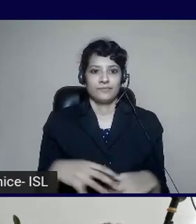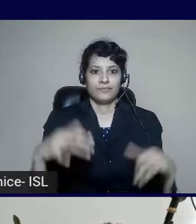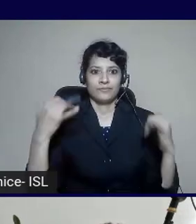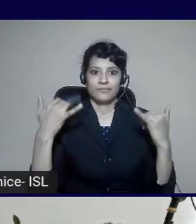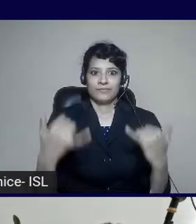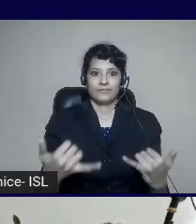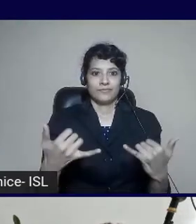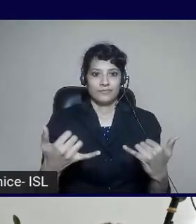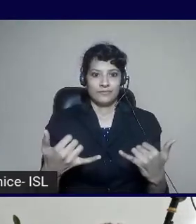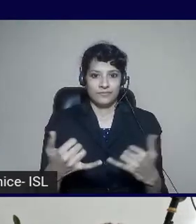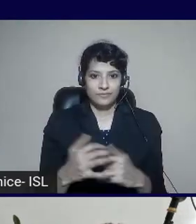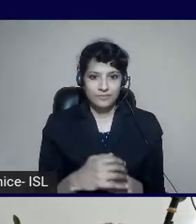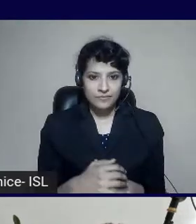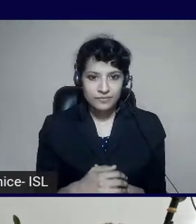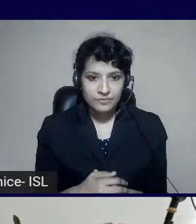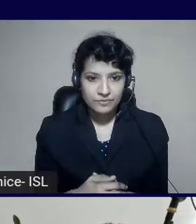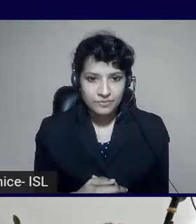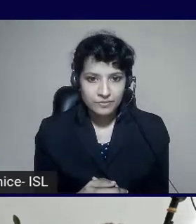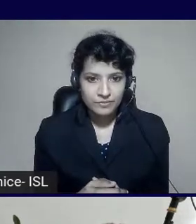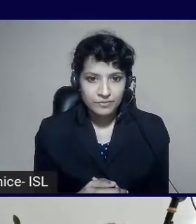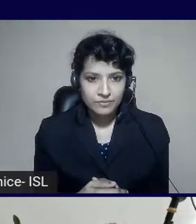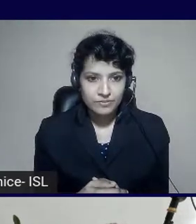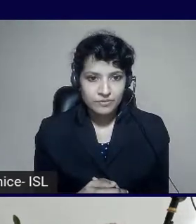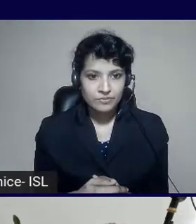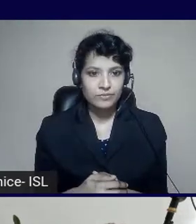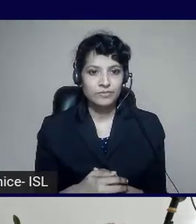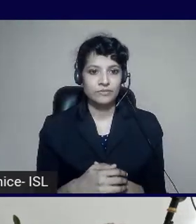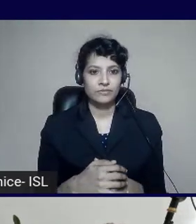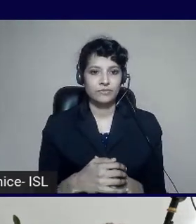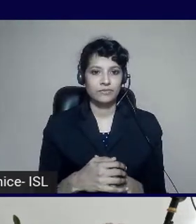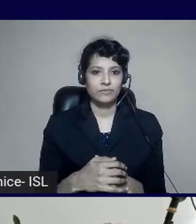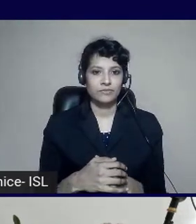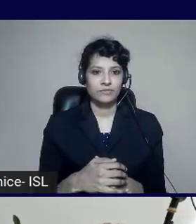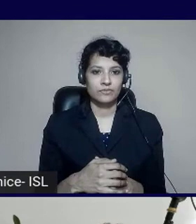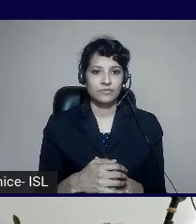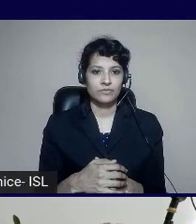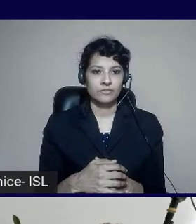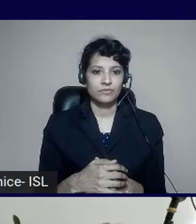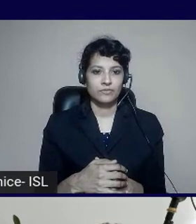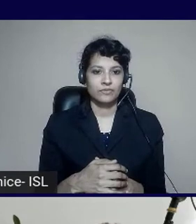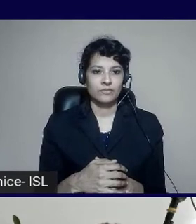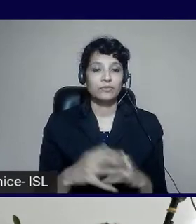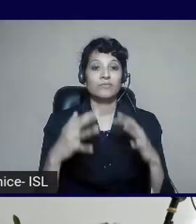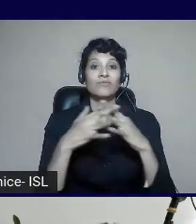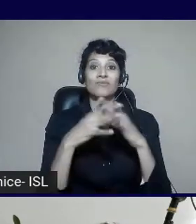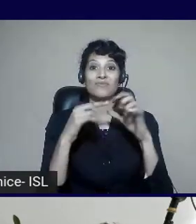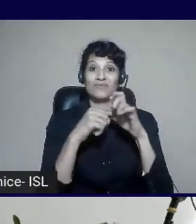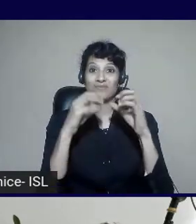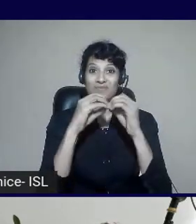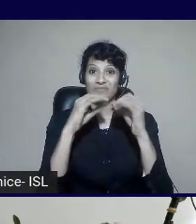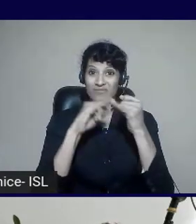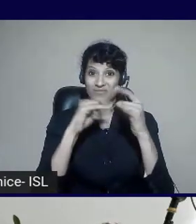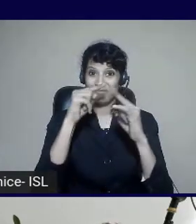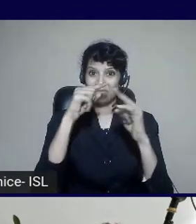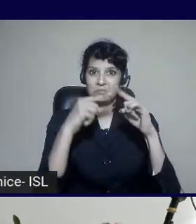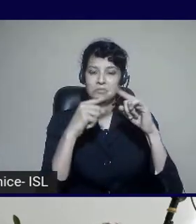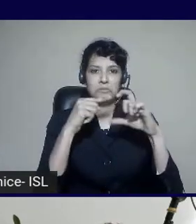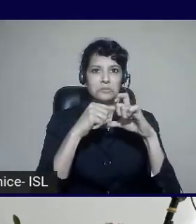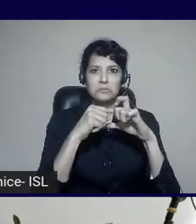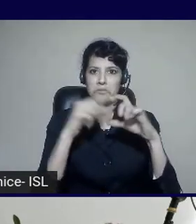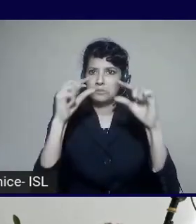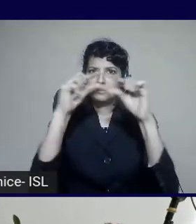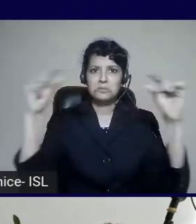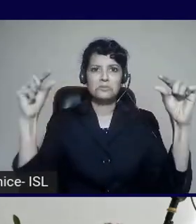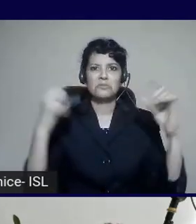CRCD running. But what about Immersive Reader? Rory, said to me, what happens if we have websites that we can't actually access